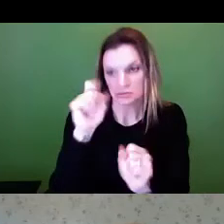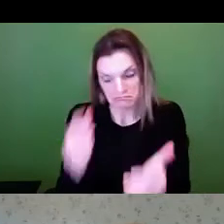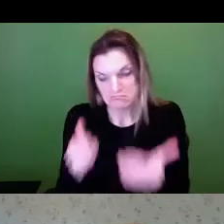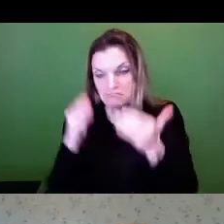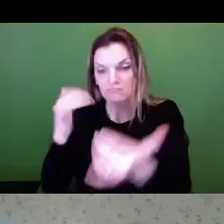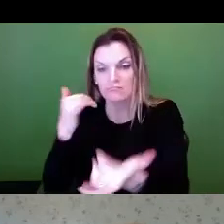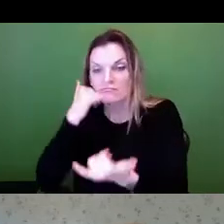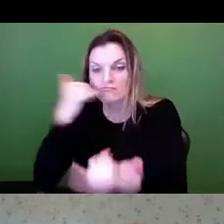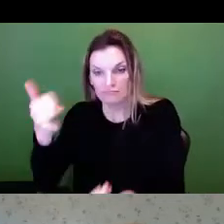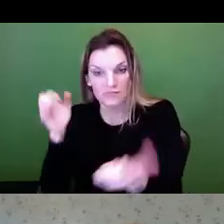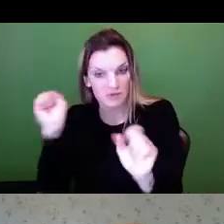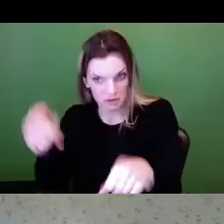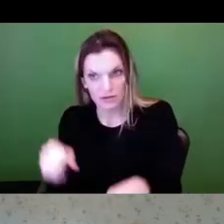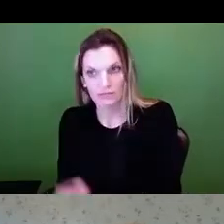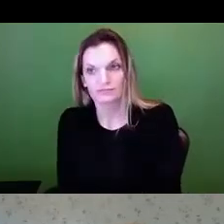a call as well.